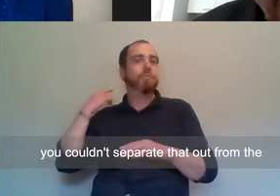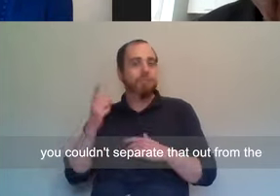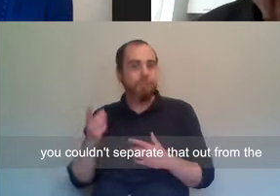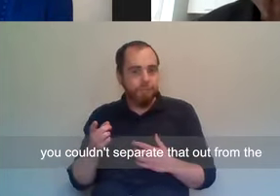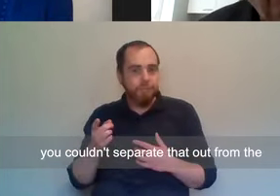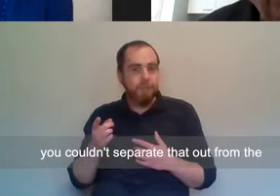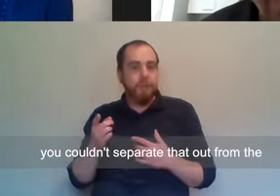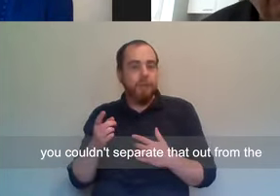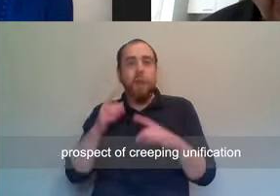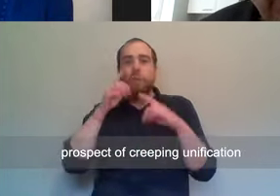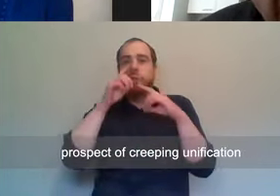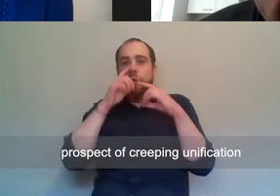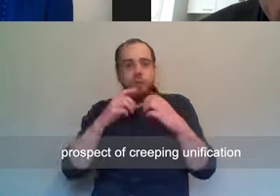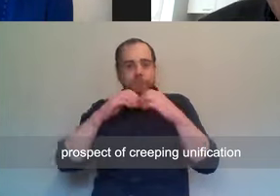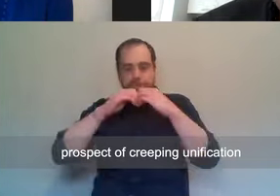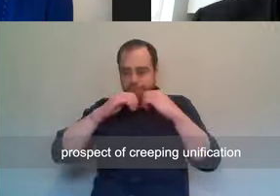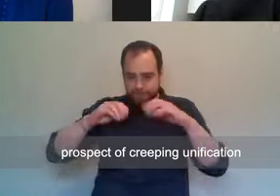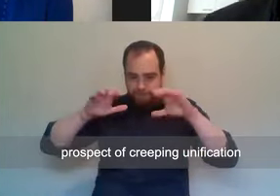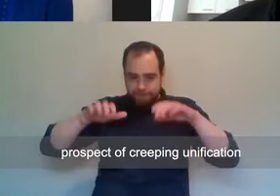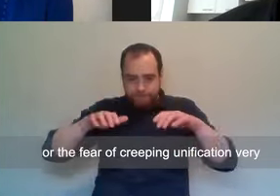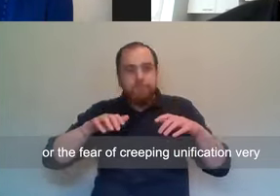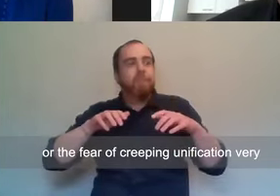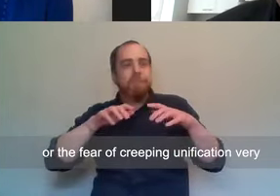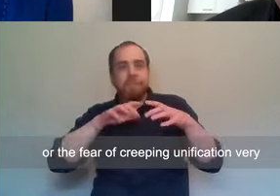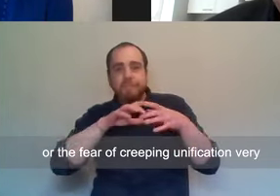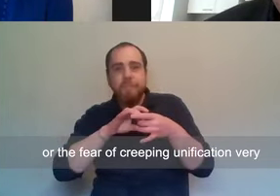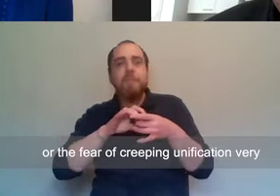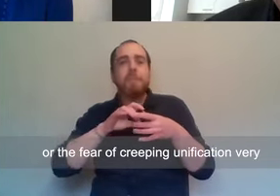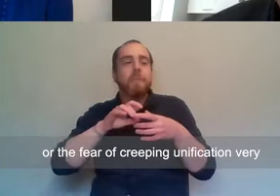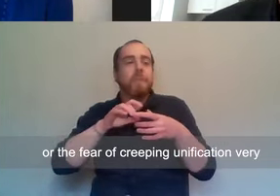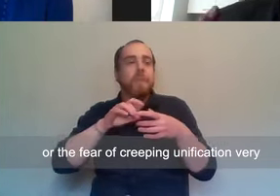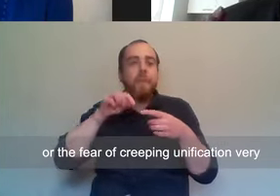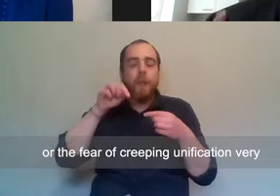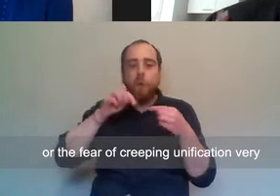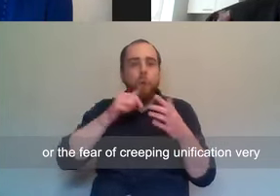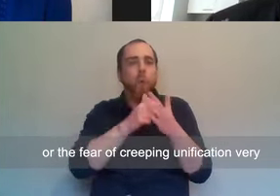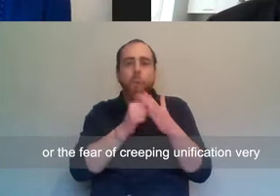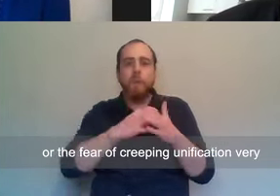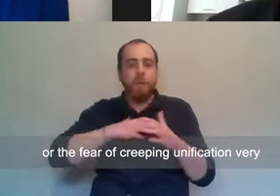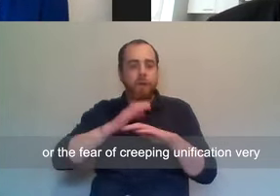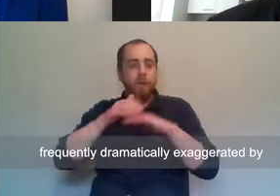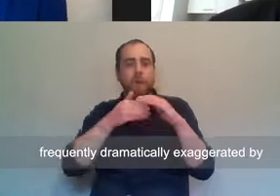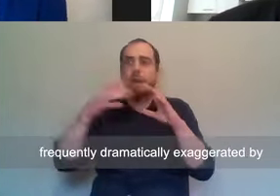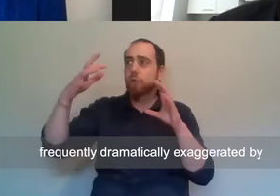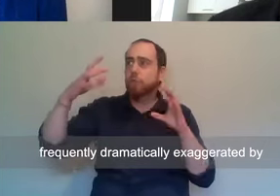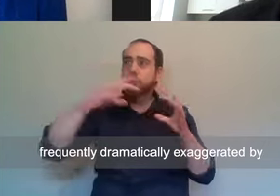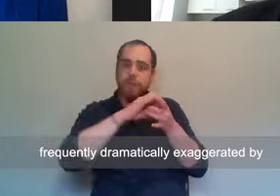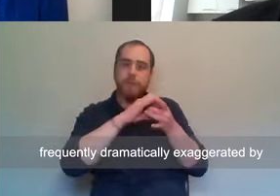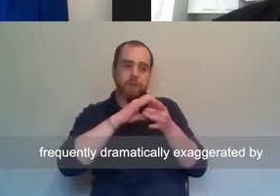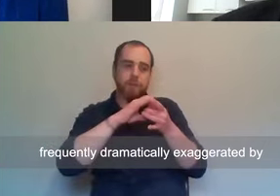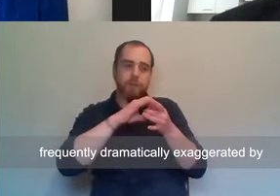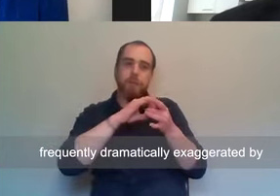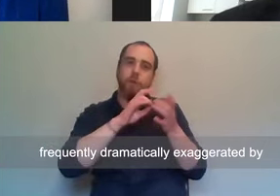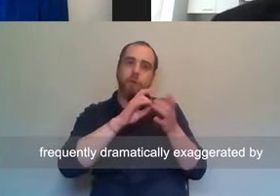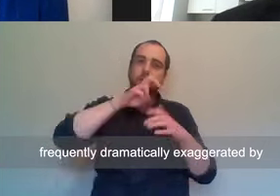separate that out from the prospect of creeping unification, or the fear of creeping unification. Very frequently, dramatically